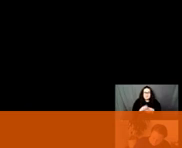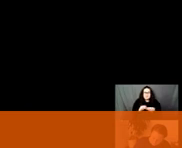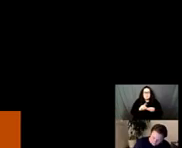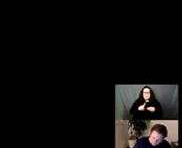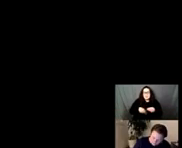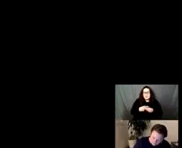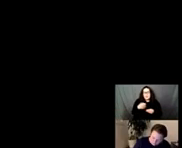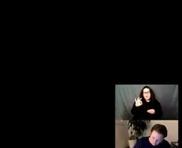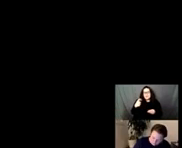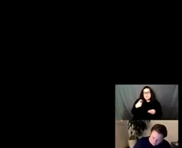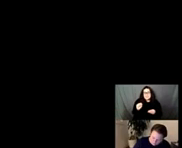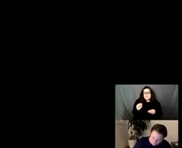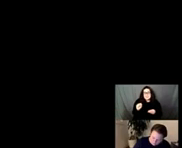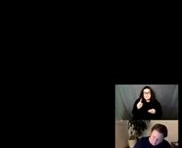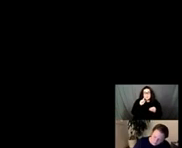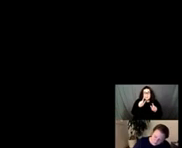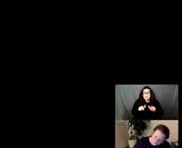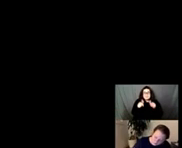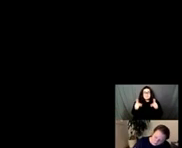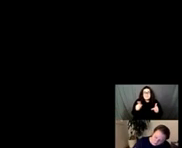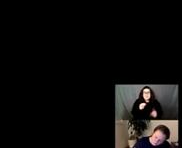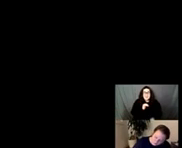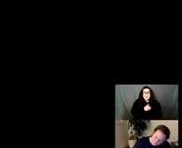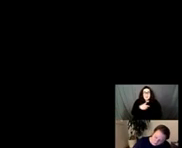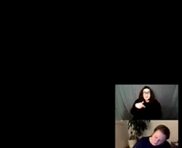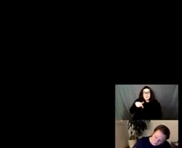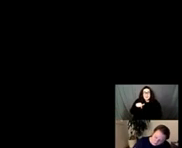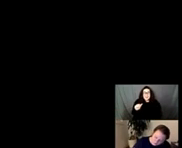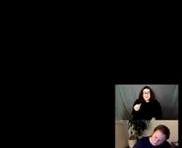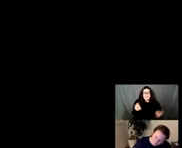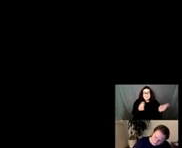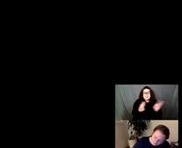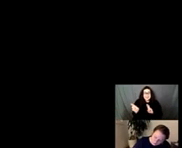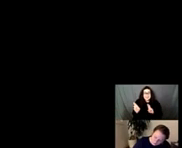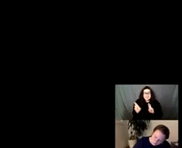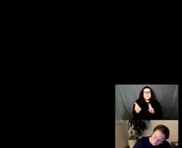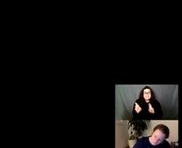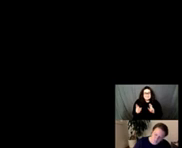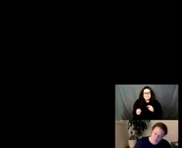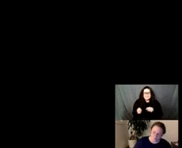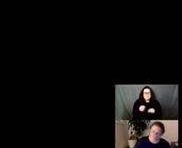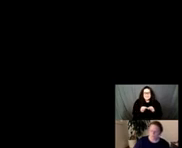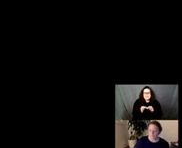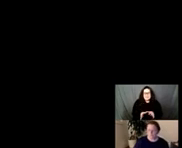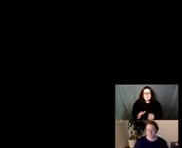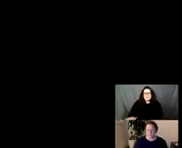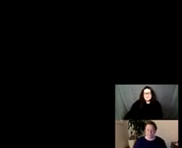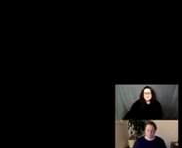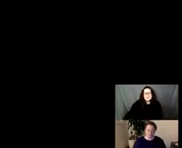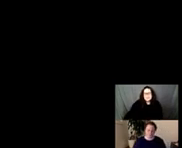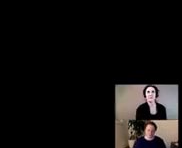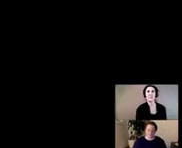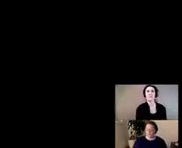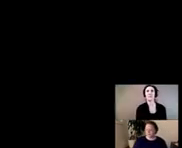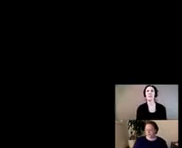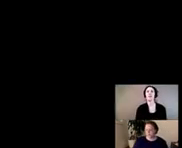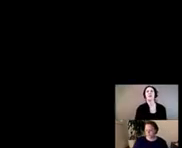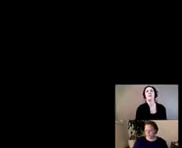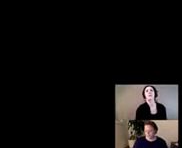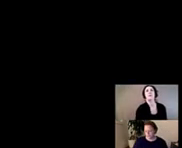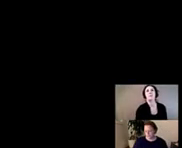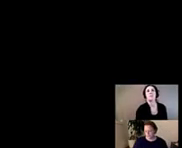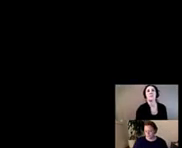i think we'll turn over to some of the questions and answers if that's okay with everyone and i'll just kind of take them in order um so